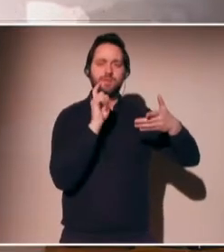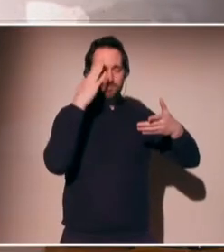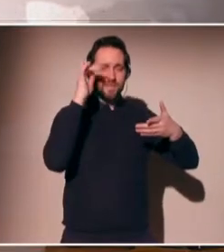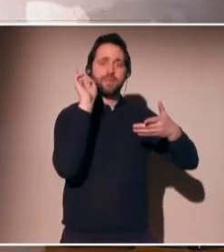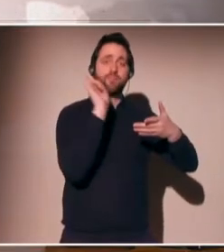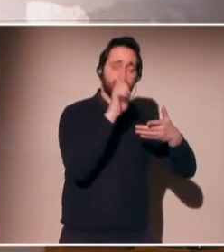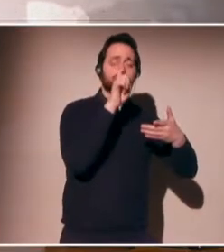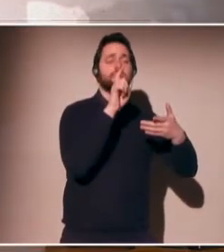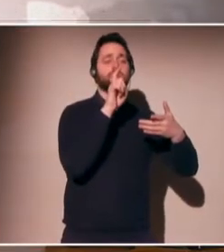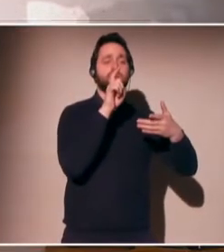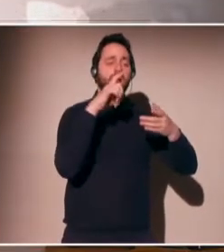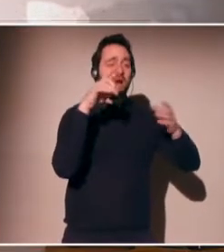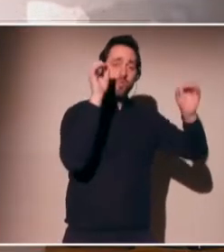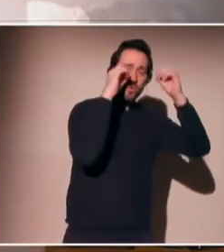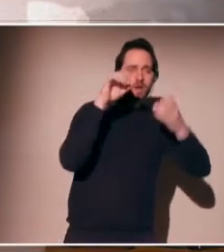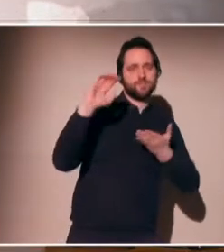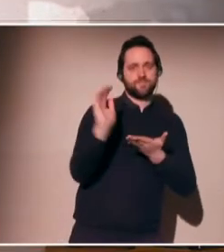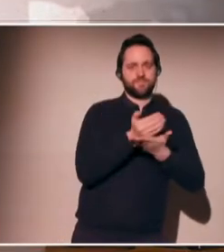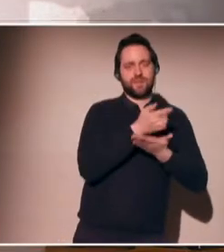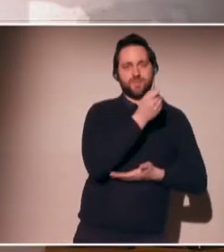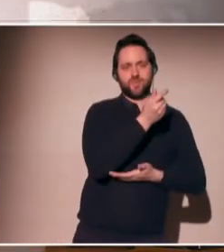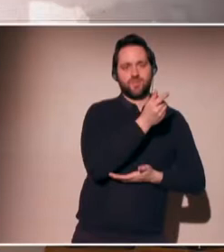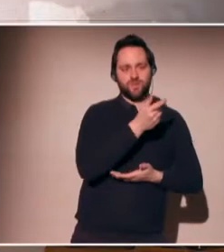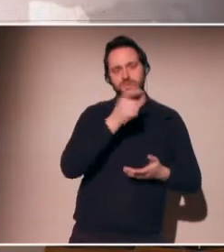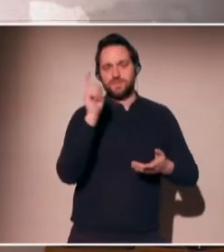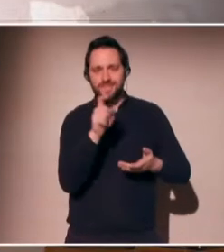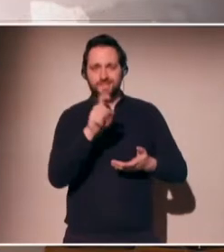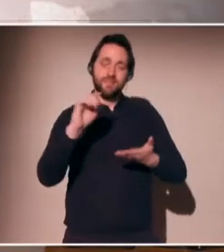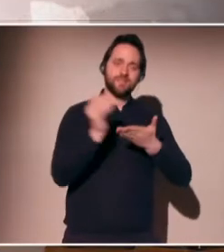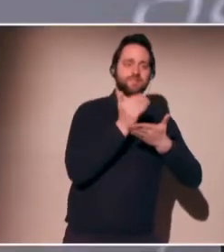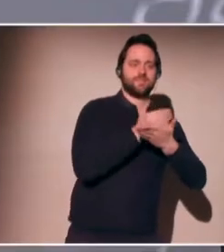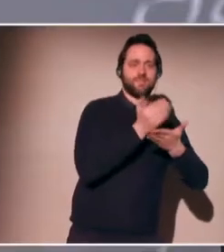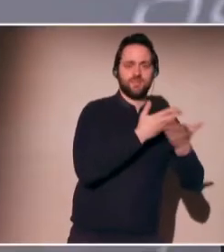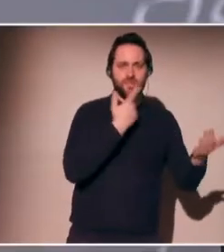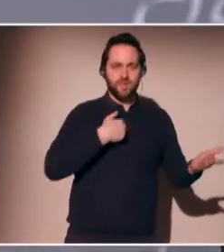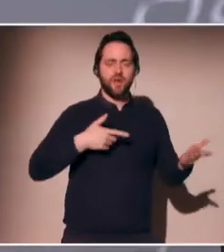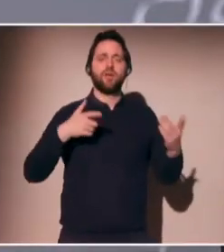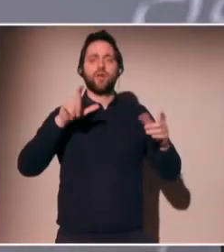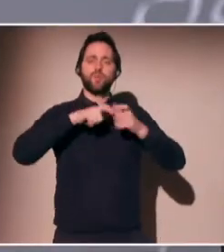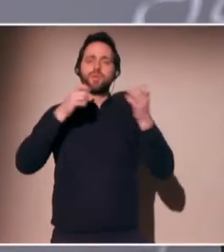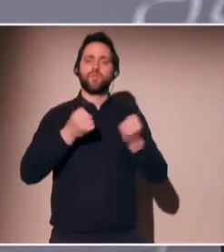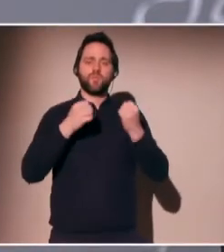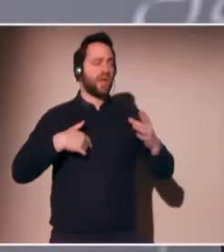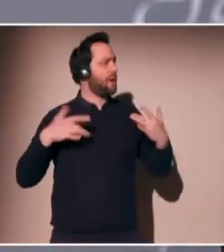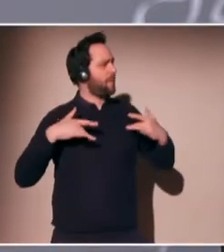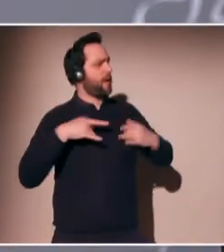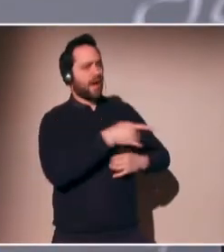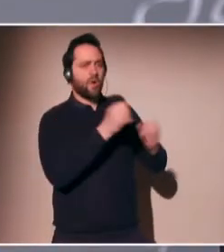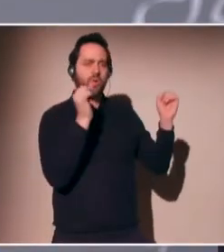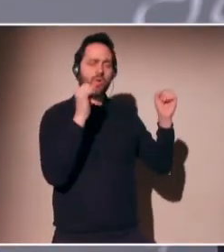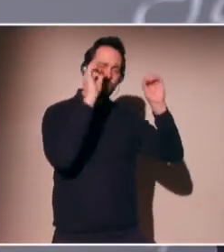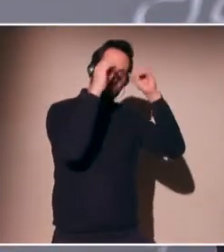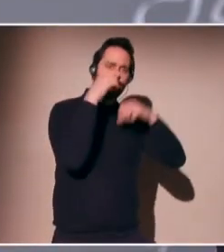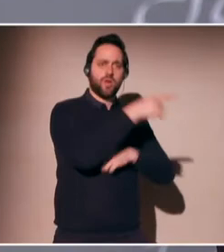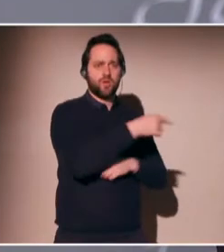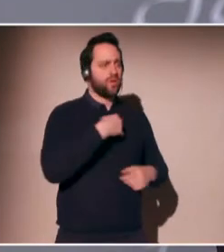The advertiser claimed that they had put down ads on all the names of all adult Americans, and that they had put just